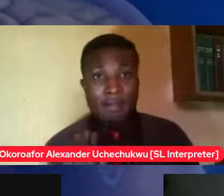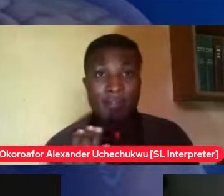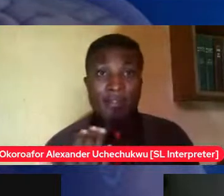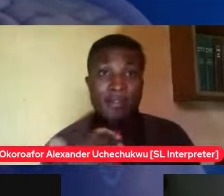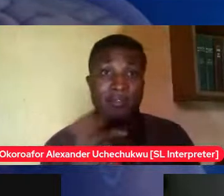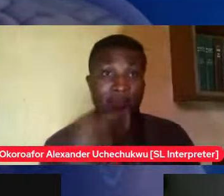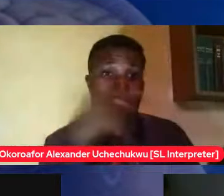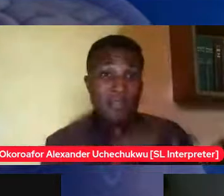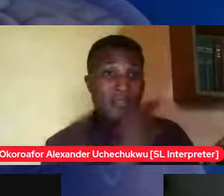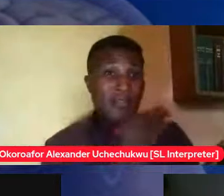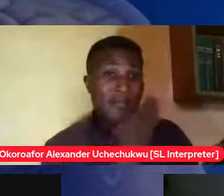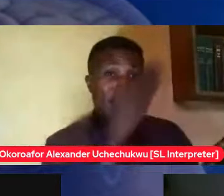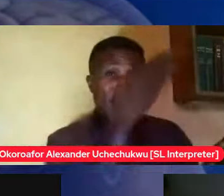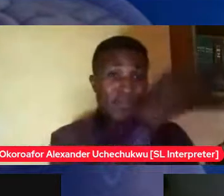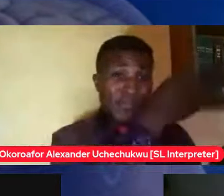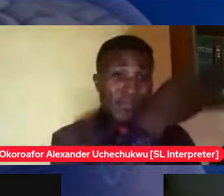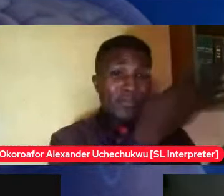are